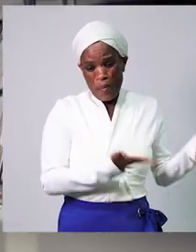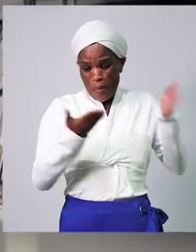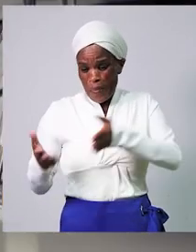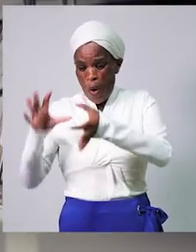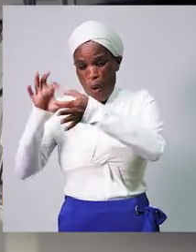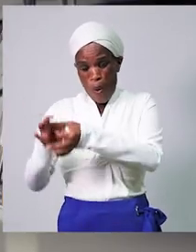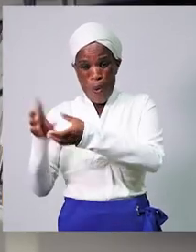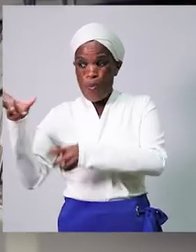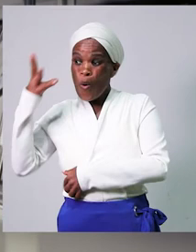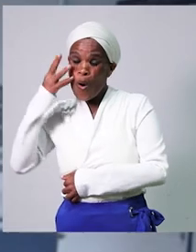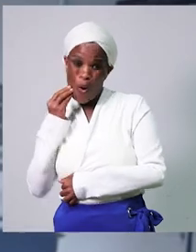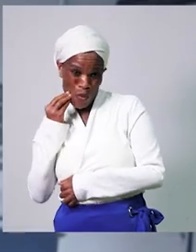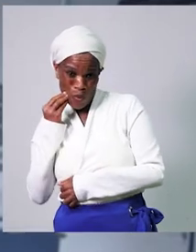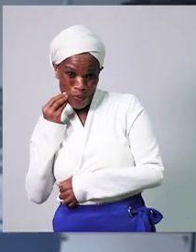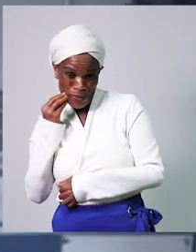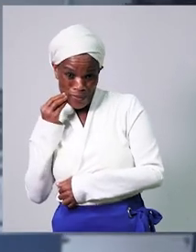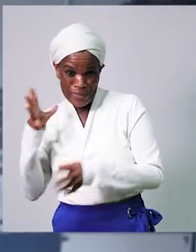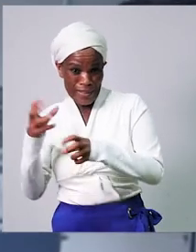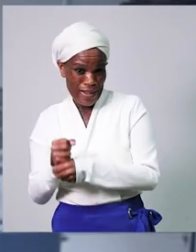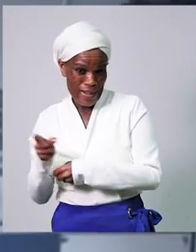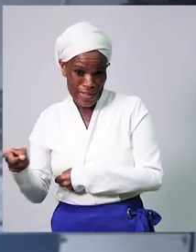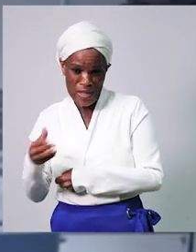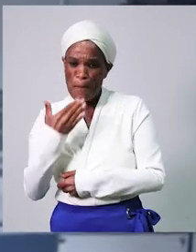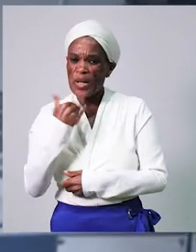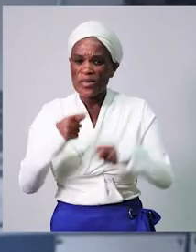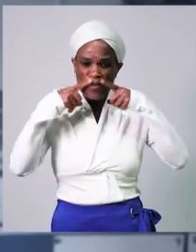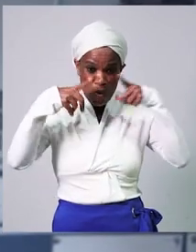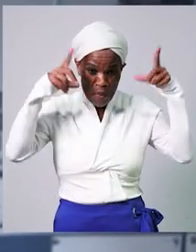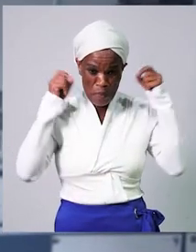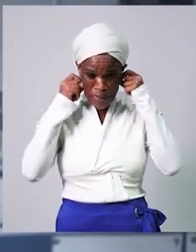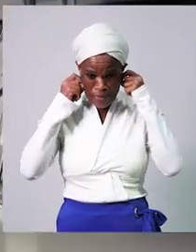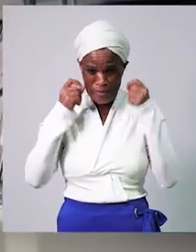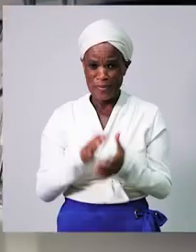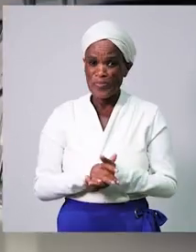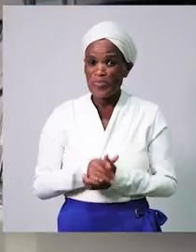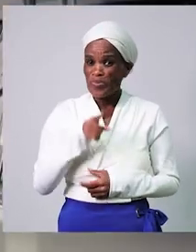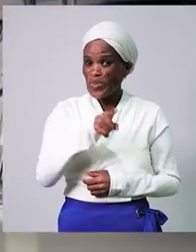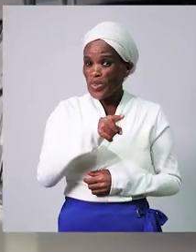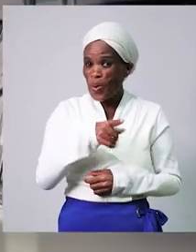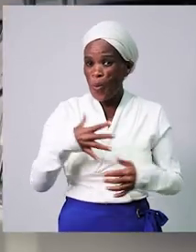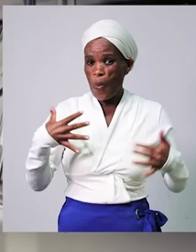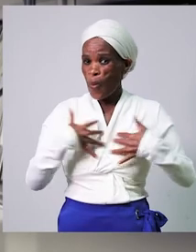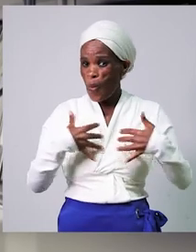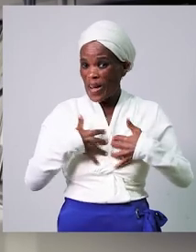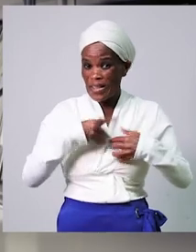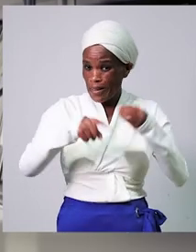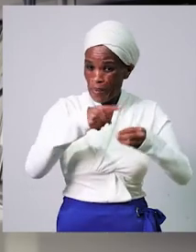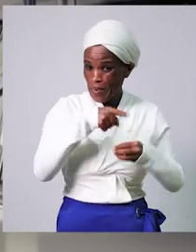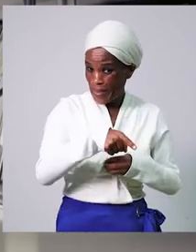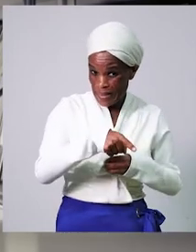people die. Please put your mask on. If you don't get this virus,